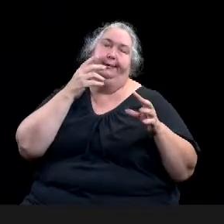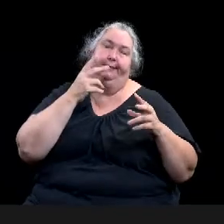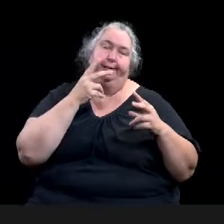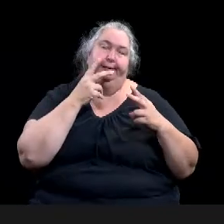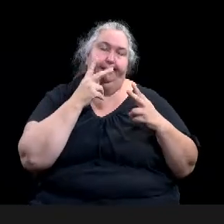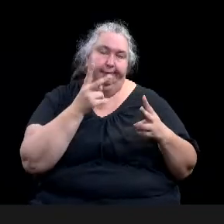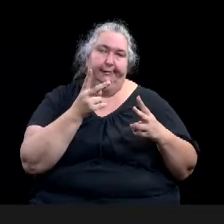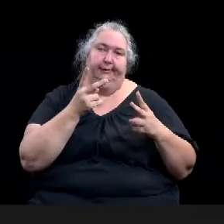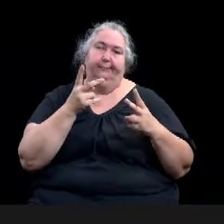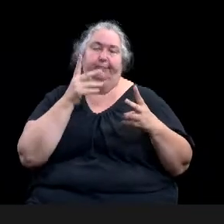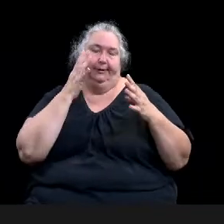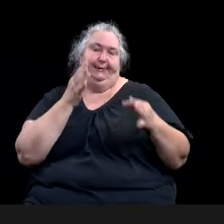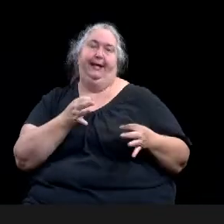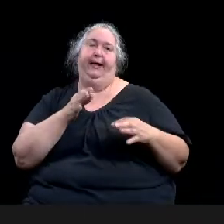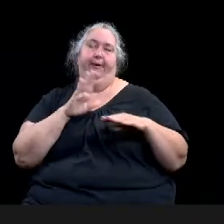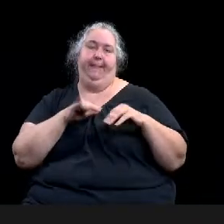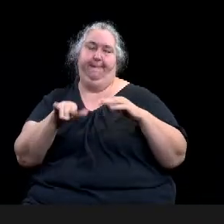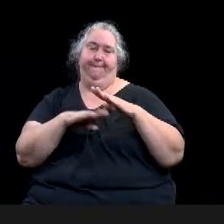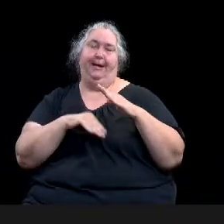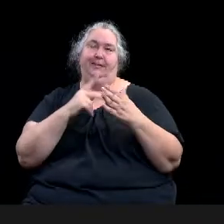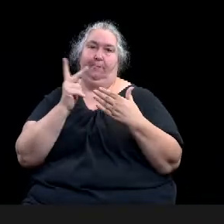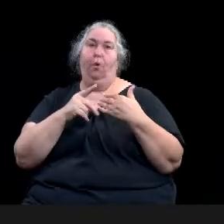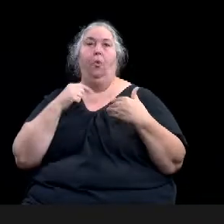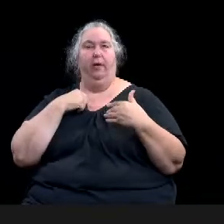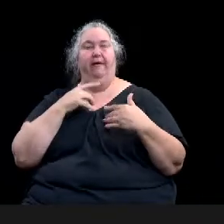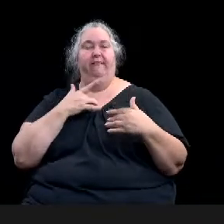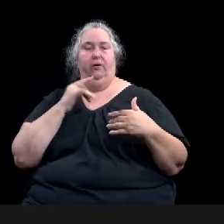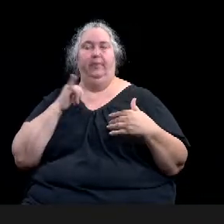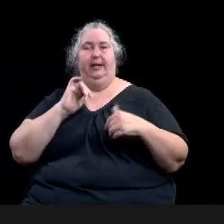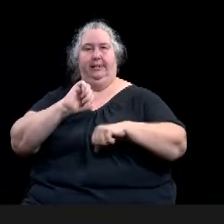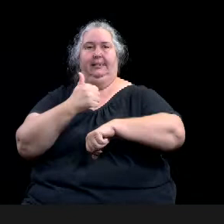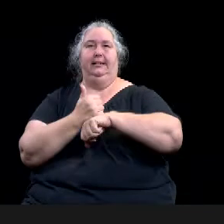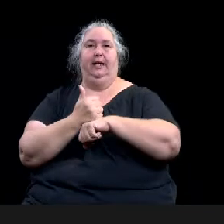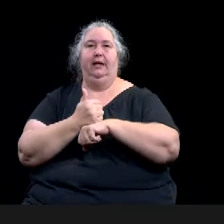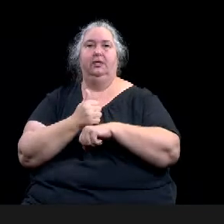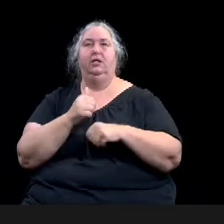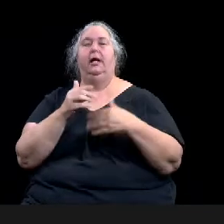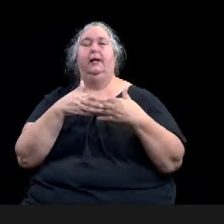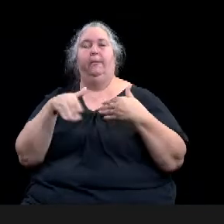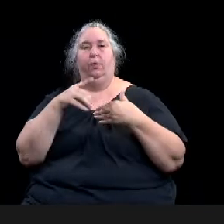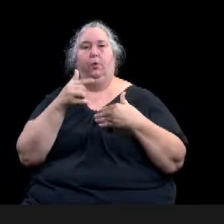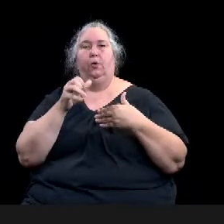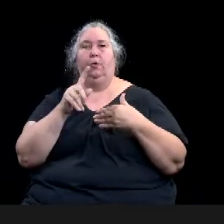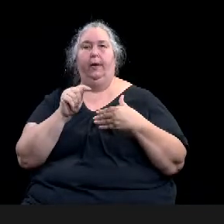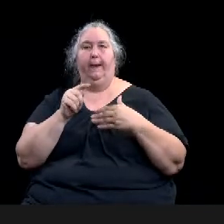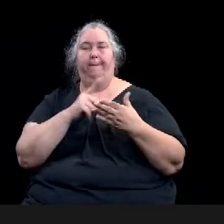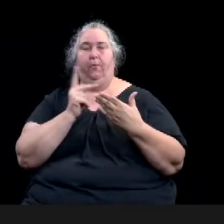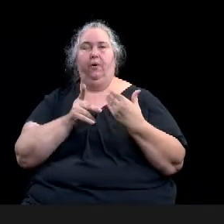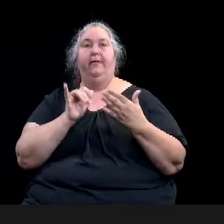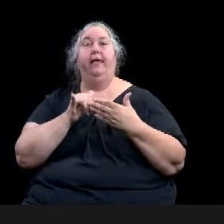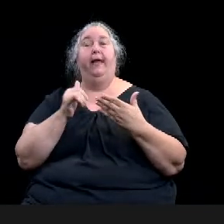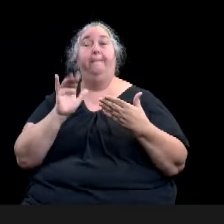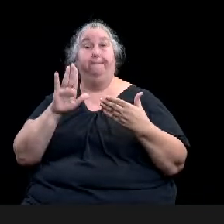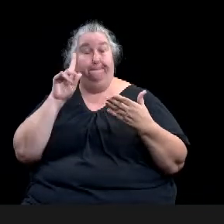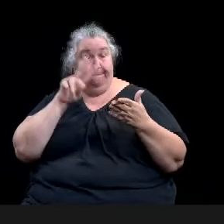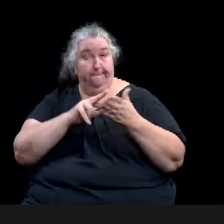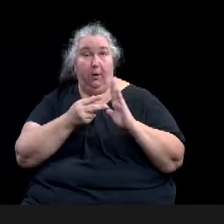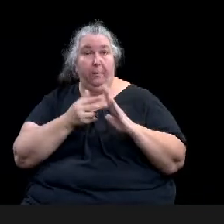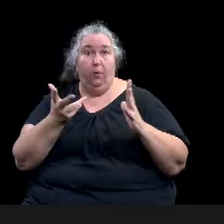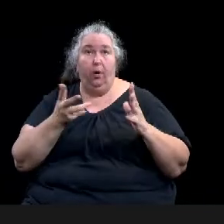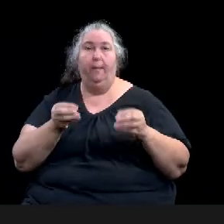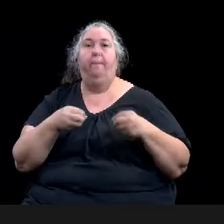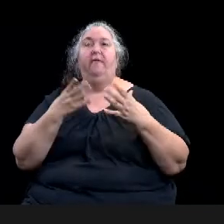the purpose of providing financial assistance to neighborhood associations for beautification projects, identification